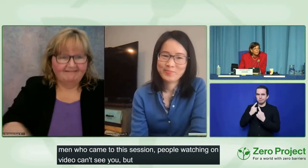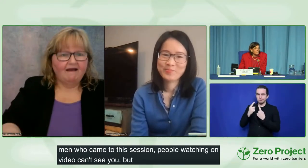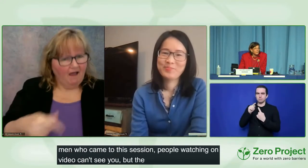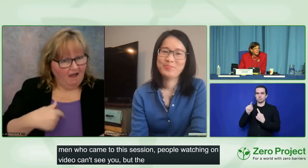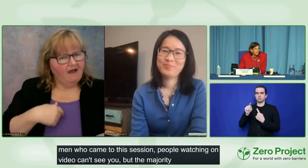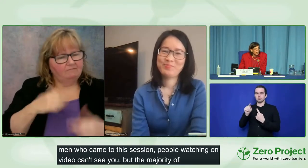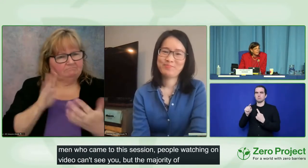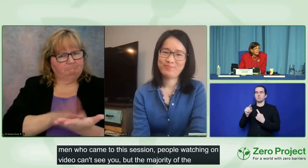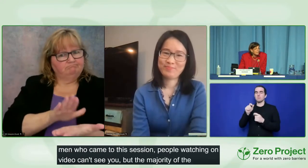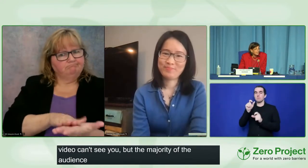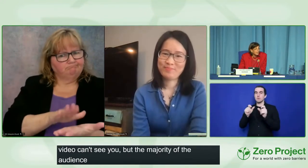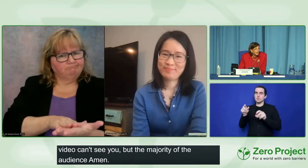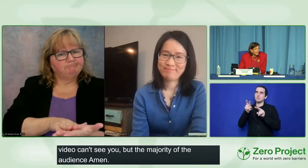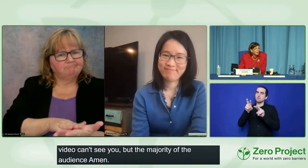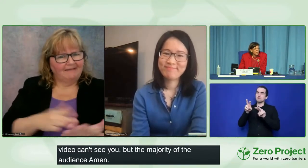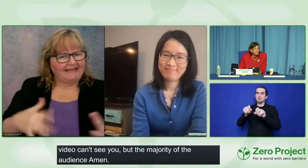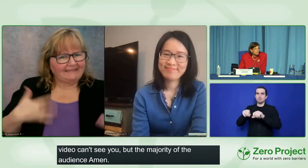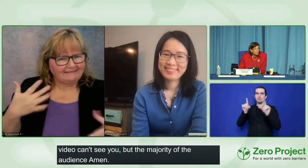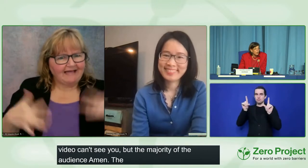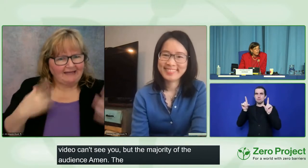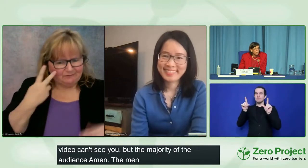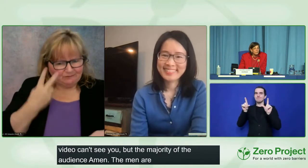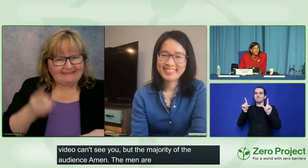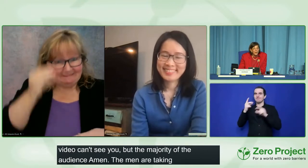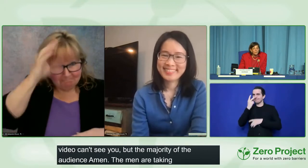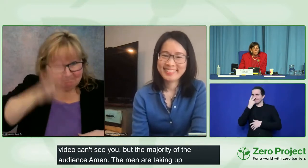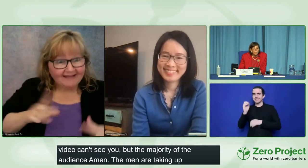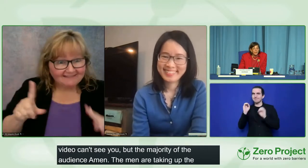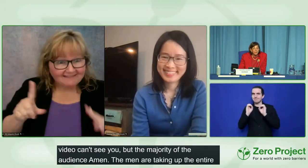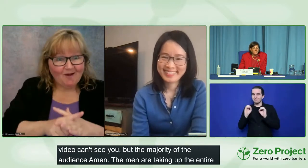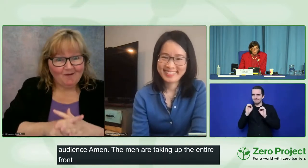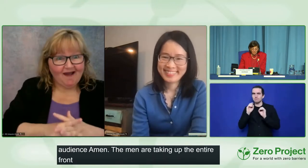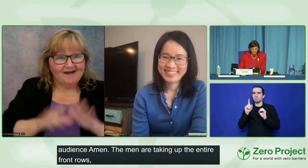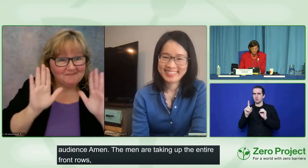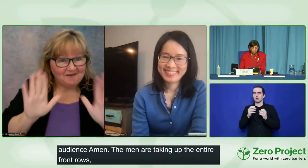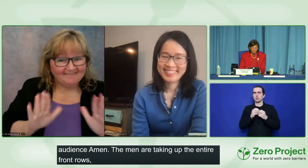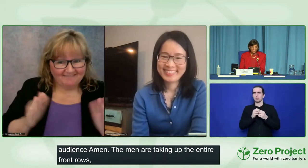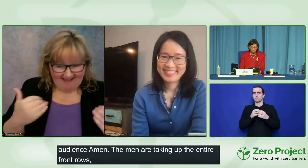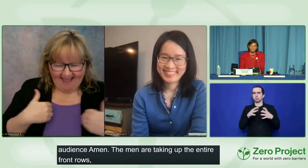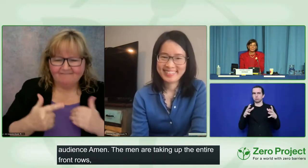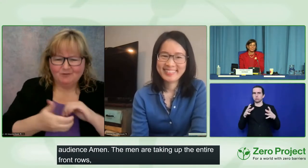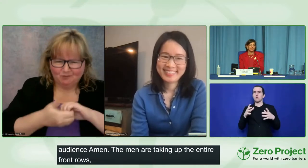incredibly excited to see that. It's just wonderful to have you as allies.